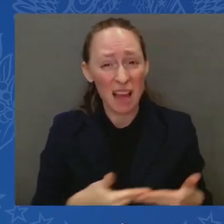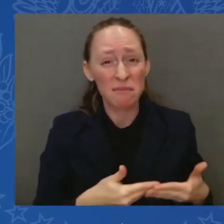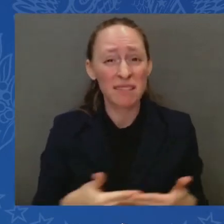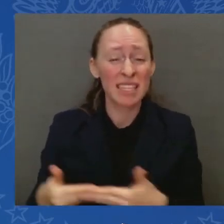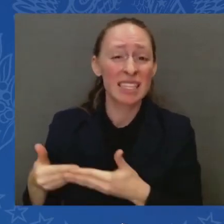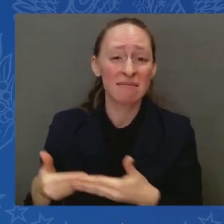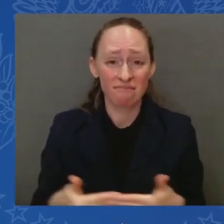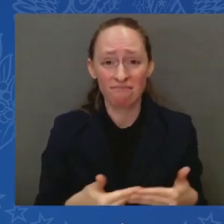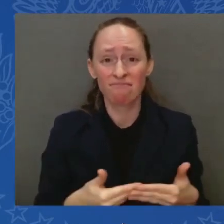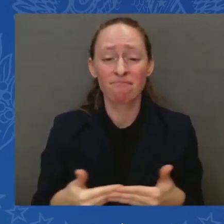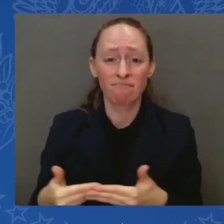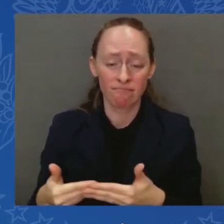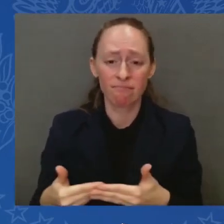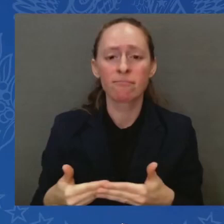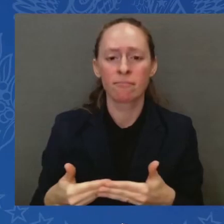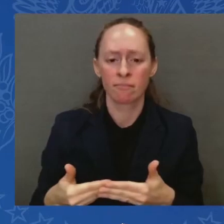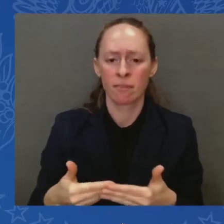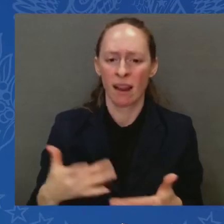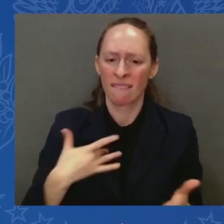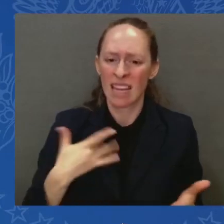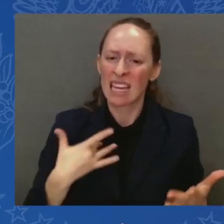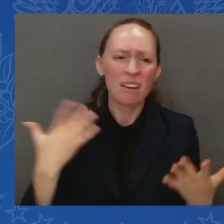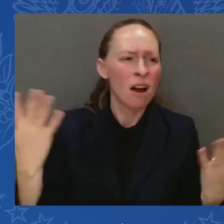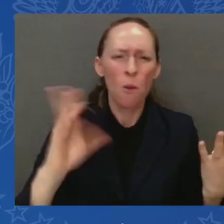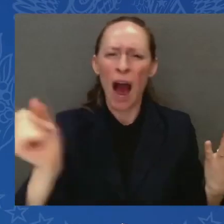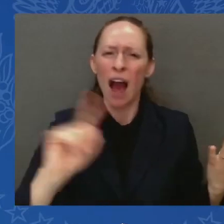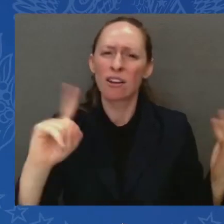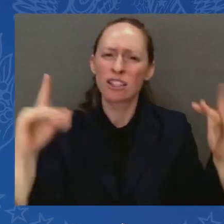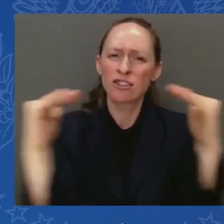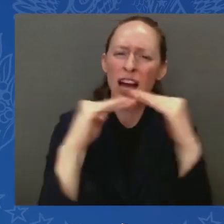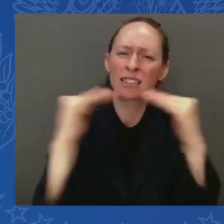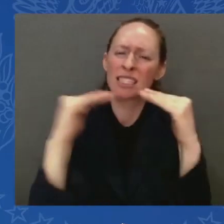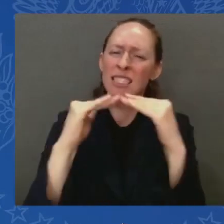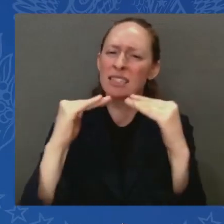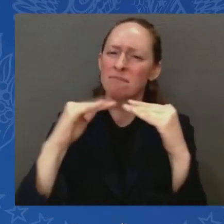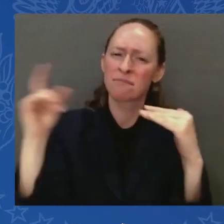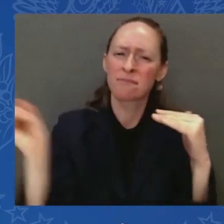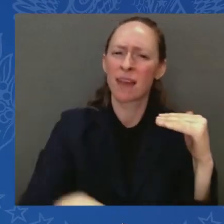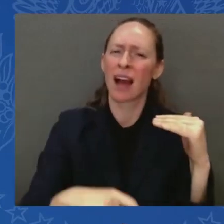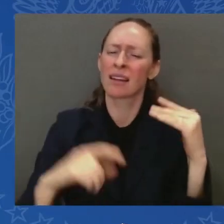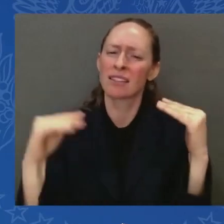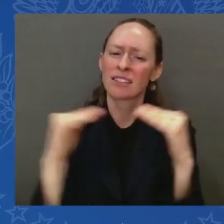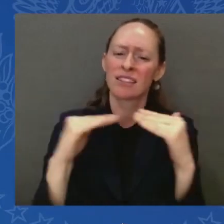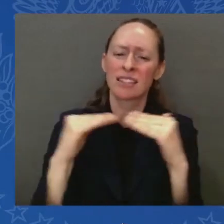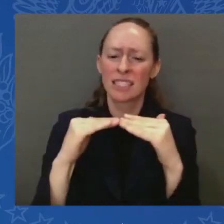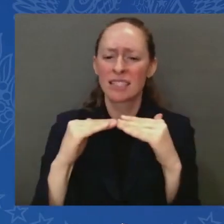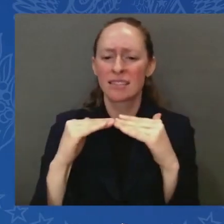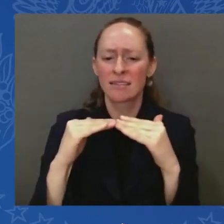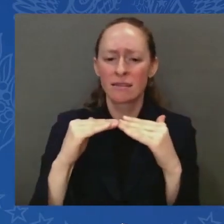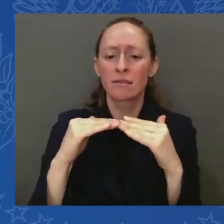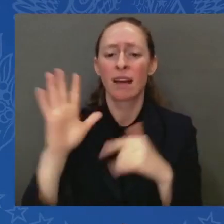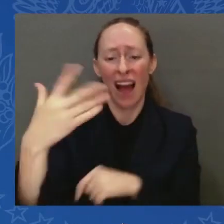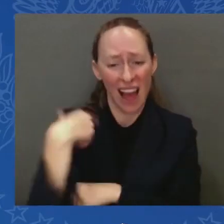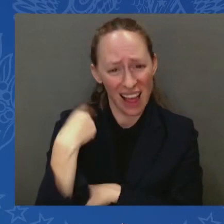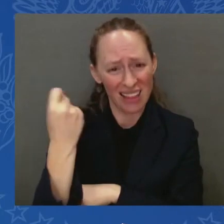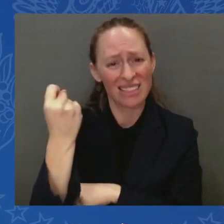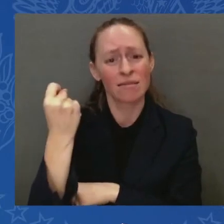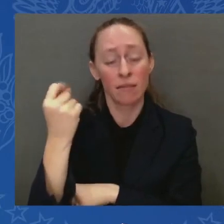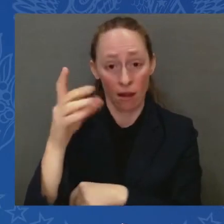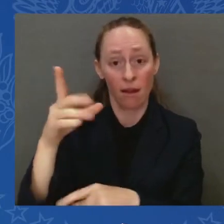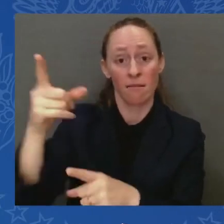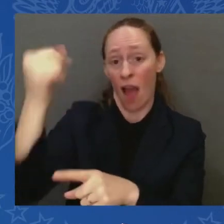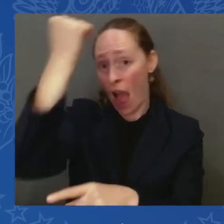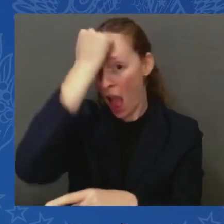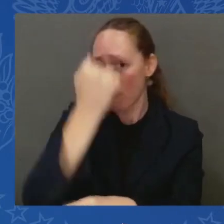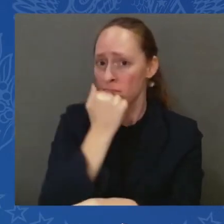But I caution this while you feel that rage. Don't be consumed by it. After 9-11, we were